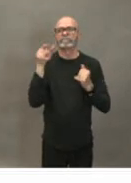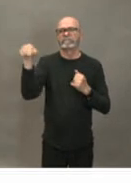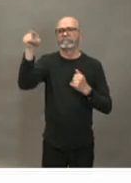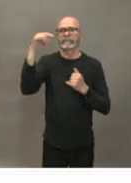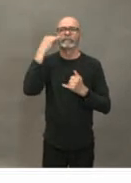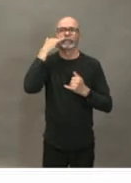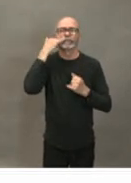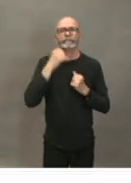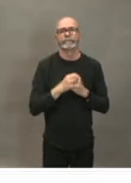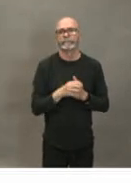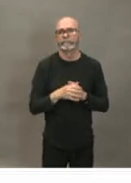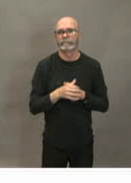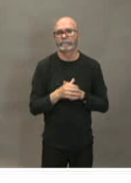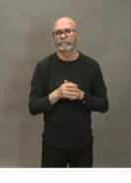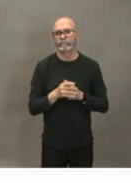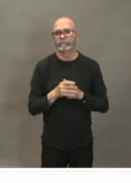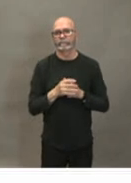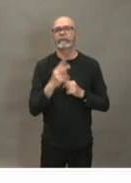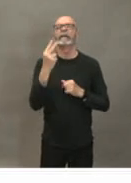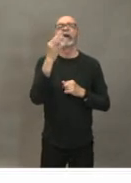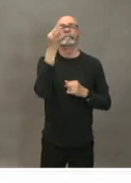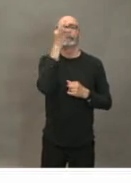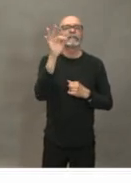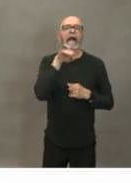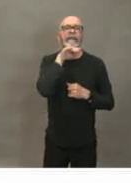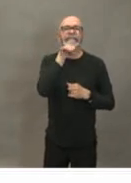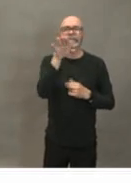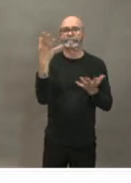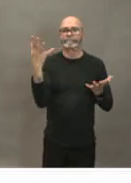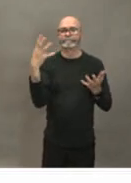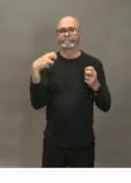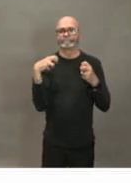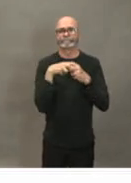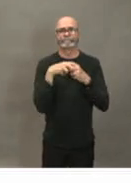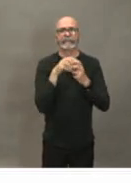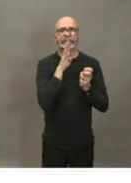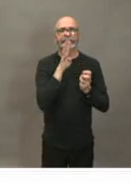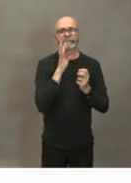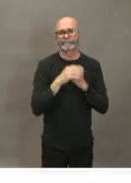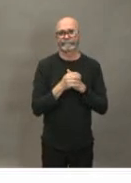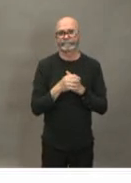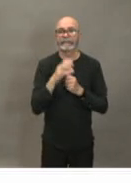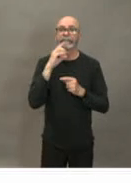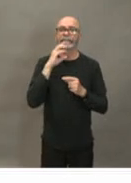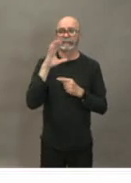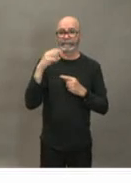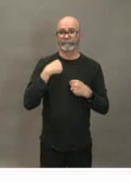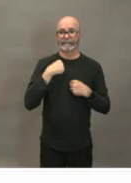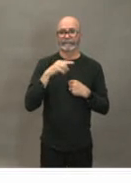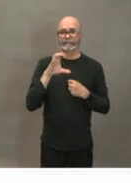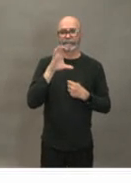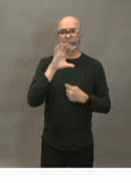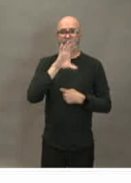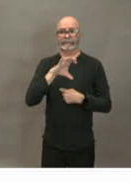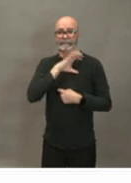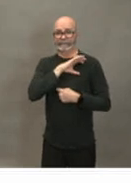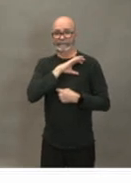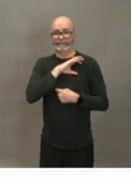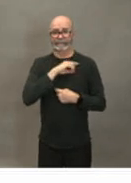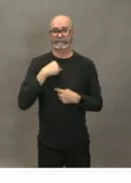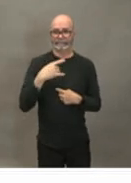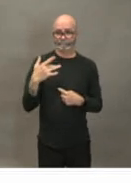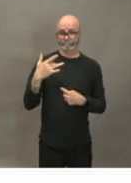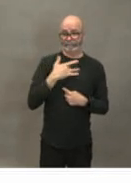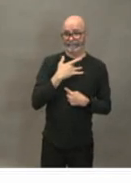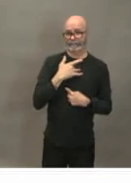canada cbc my questions for dr strang um as a citizen if i feel some uh symptoms